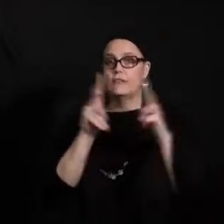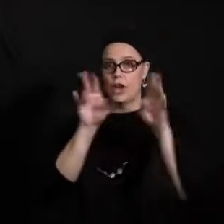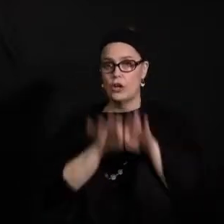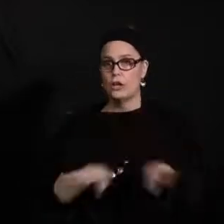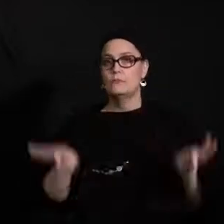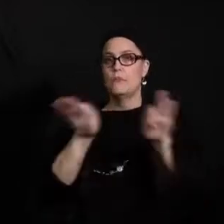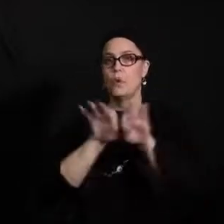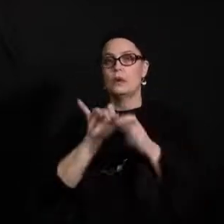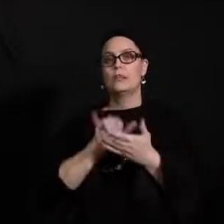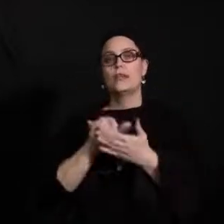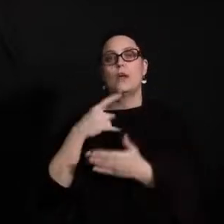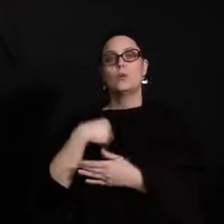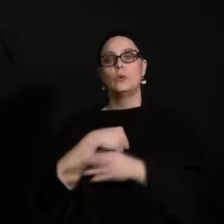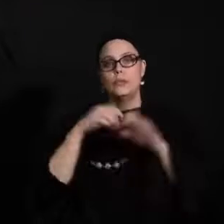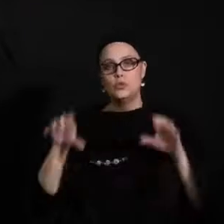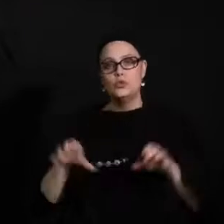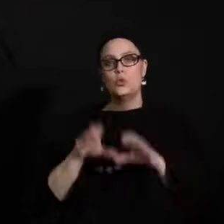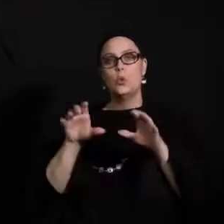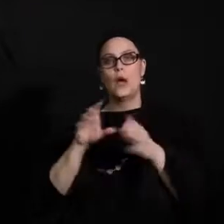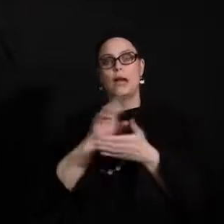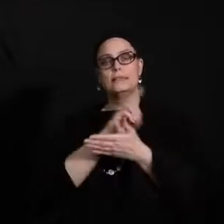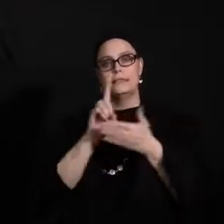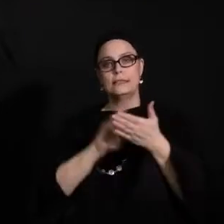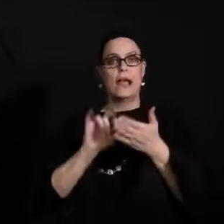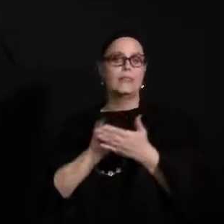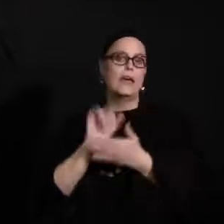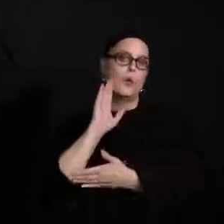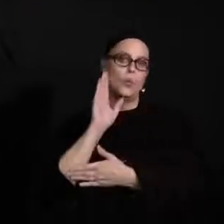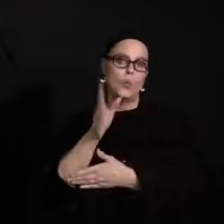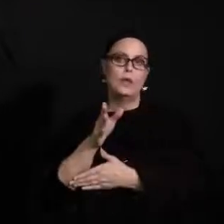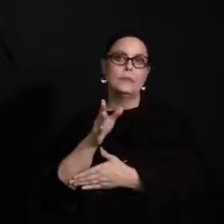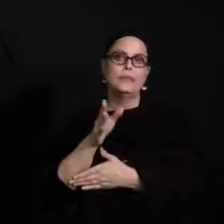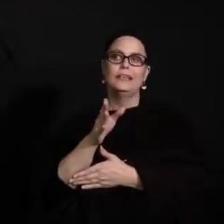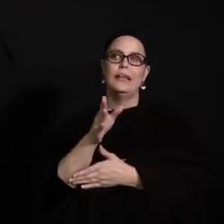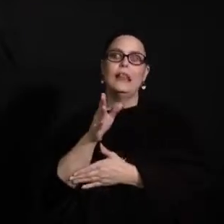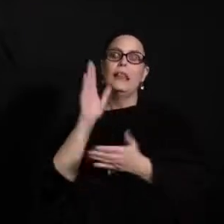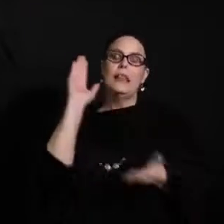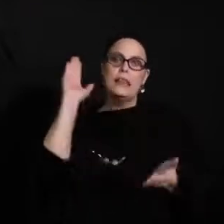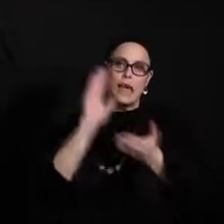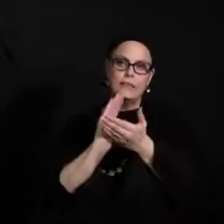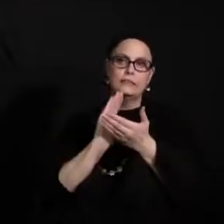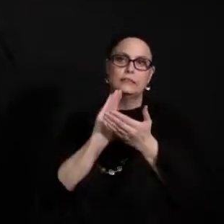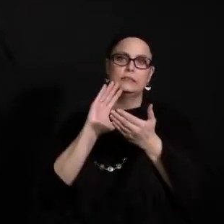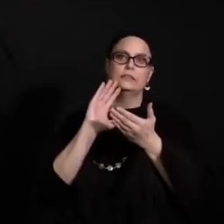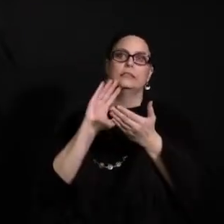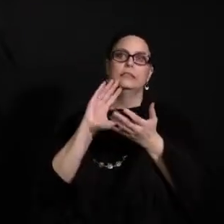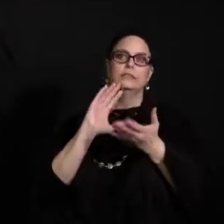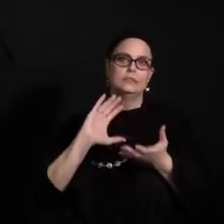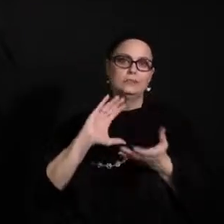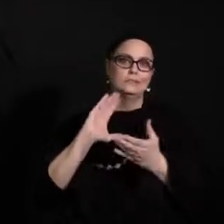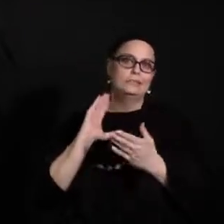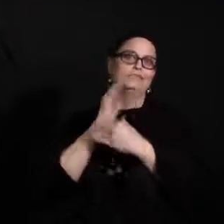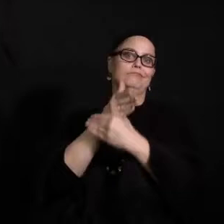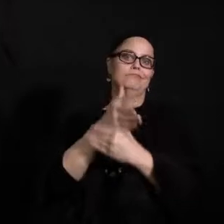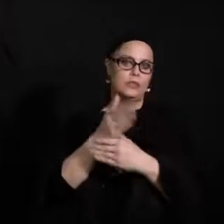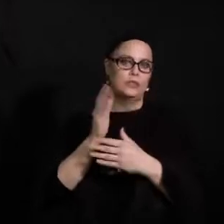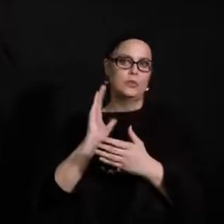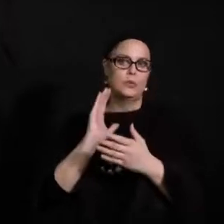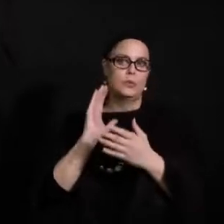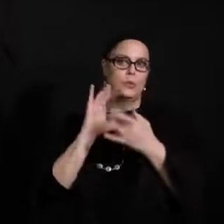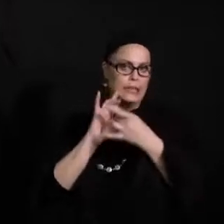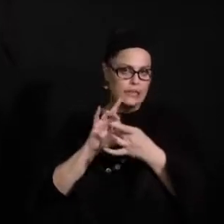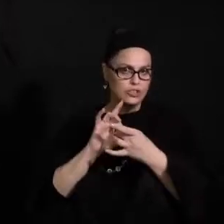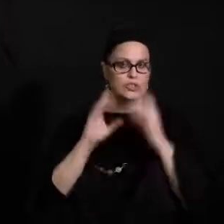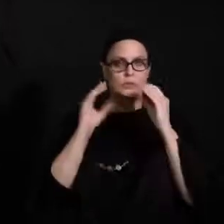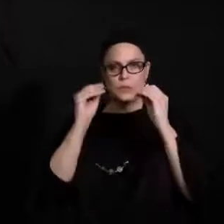to do a design that is going to be the least disruptive to students, to our teachers, and the relations that have been developed all